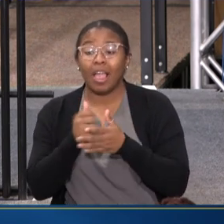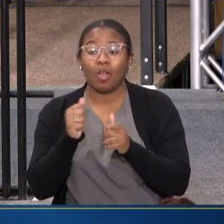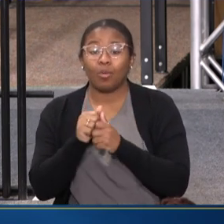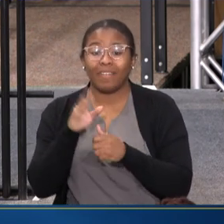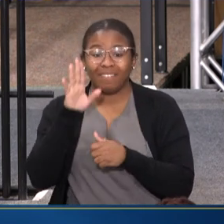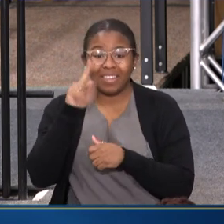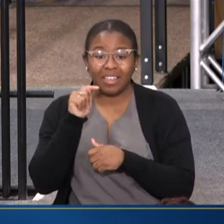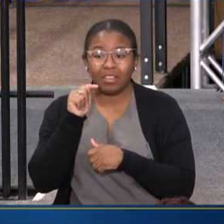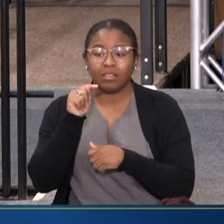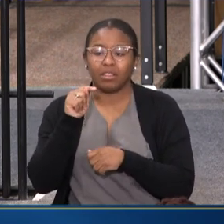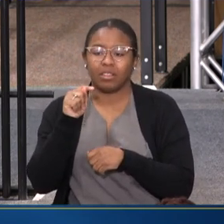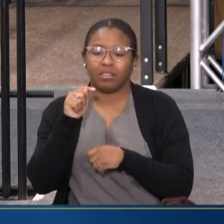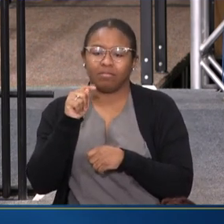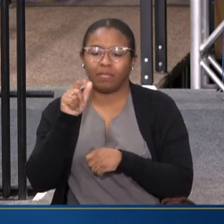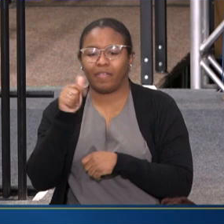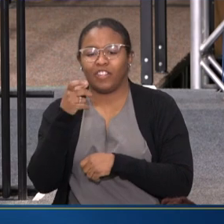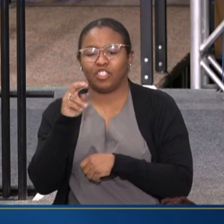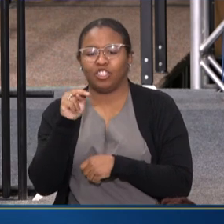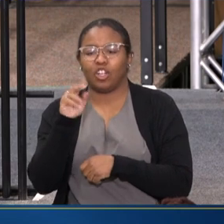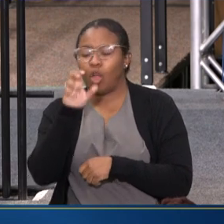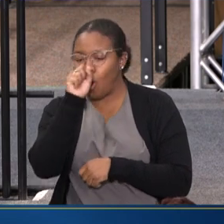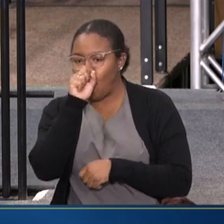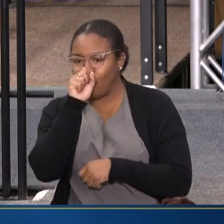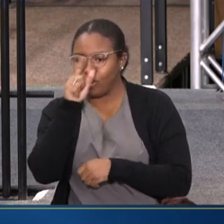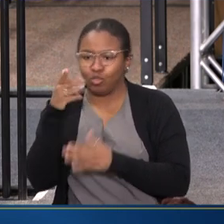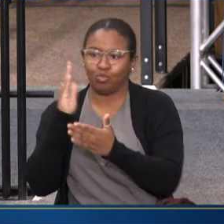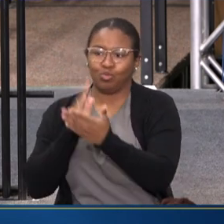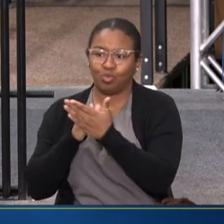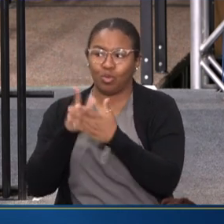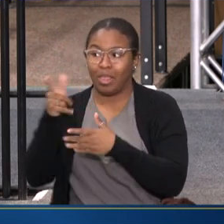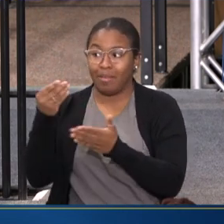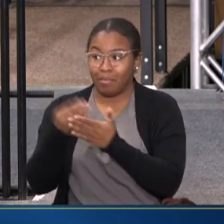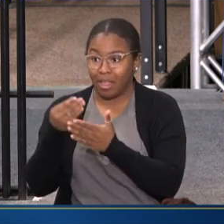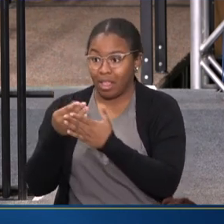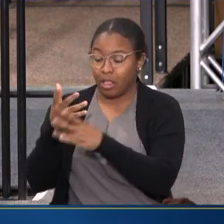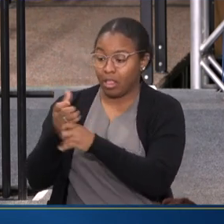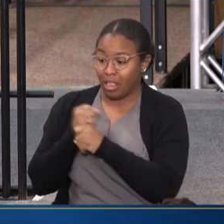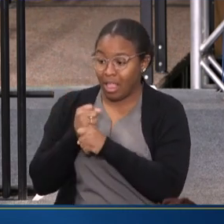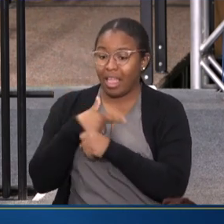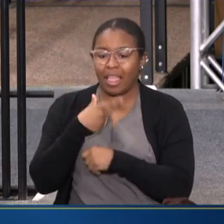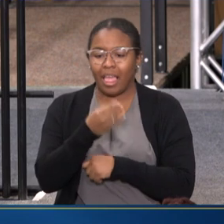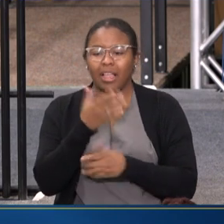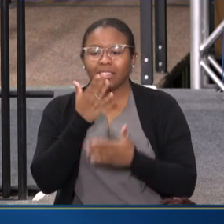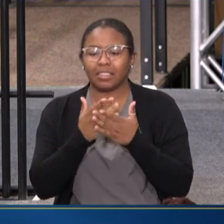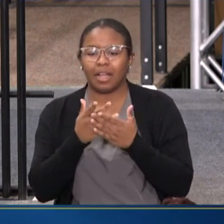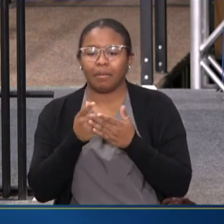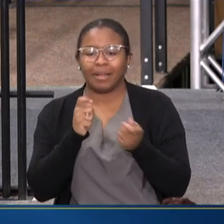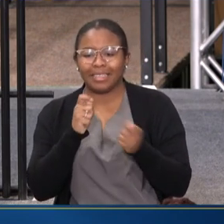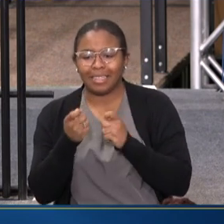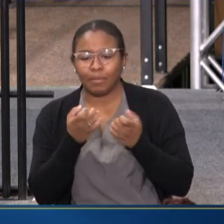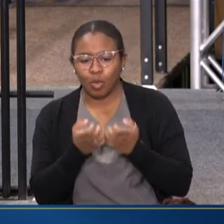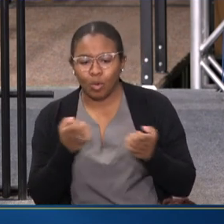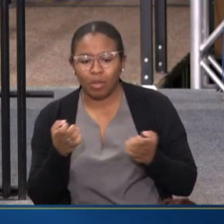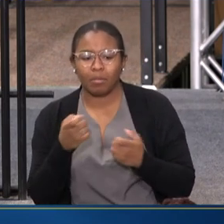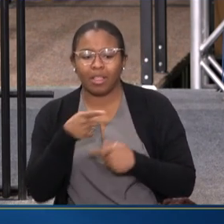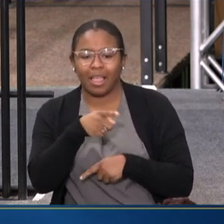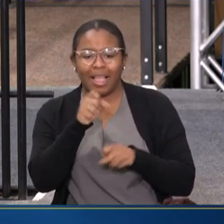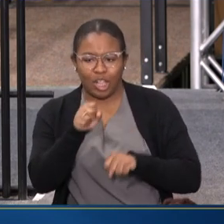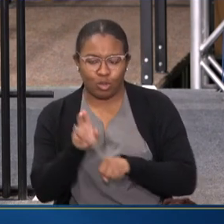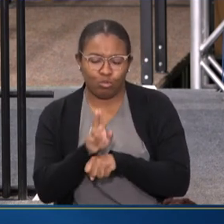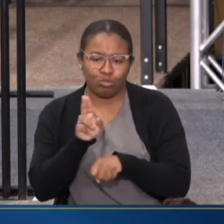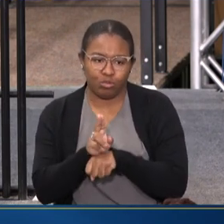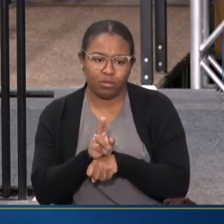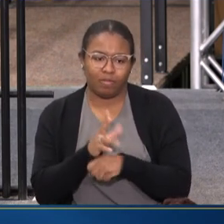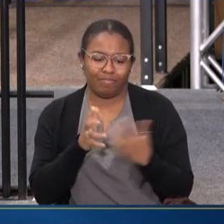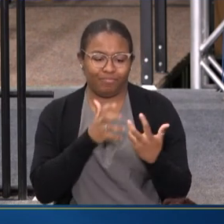AGENT ORANGE LAWSUIT AND THEIR FUND, WE WERE ABLE TO GET HIM SOME ADAPTIVE EQUIPMENT THAT HE WAS ABLE TO USE.